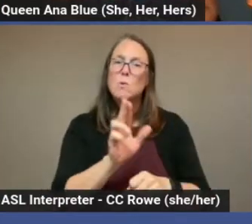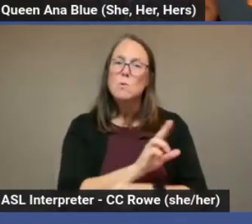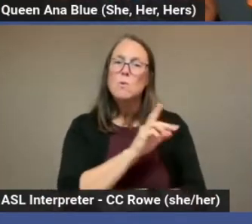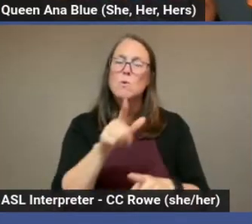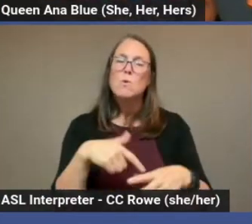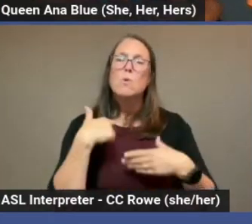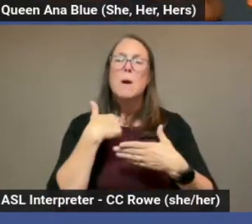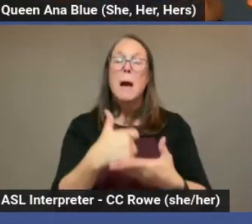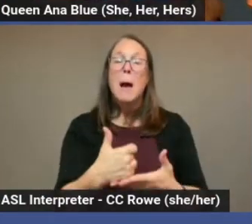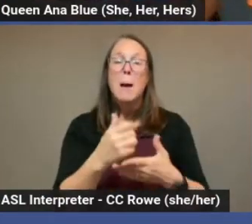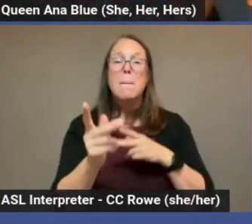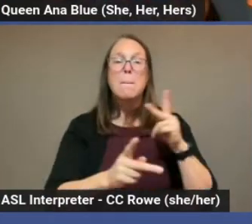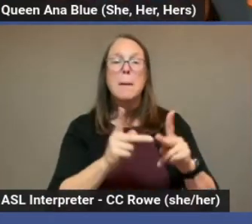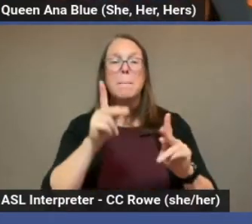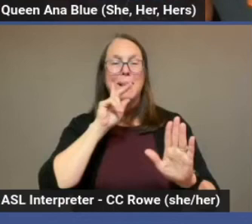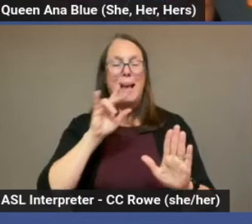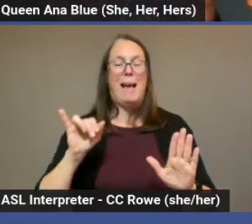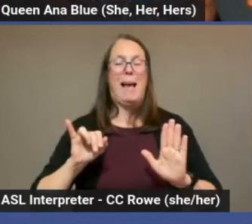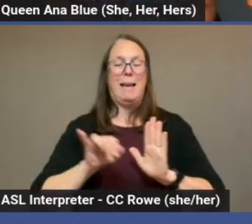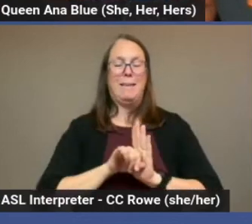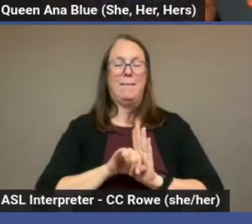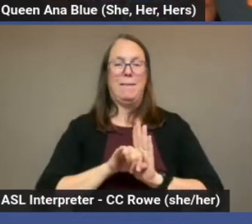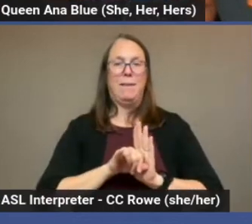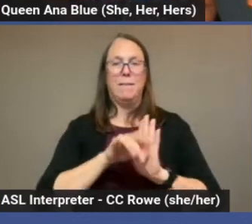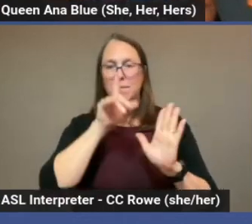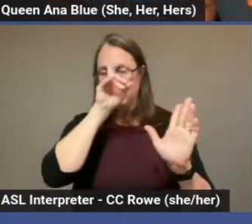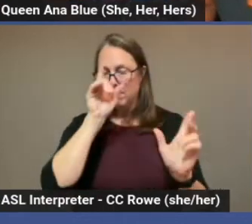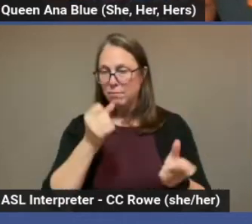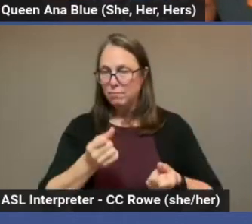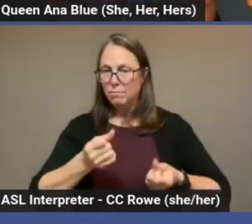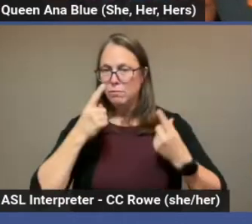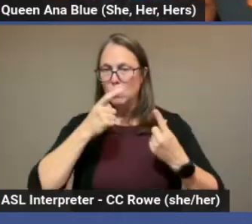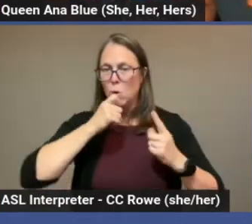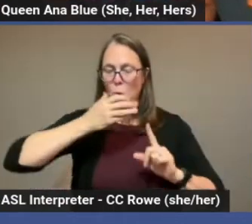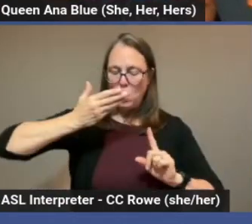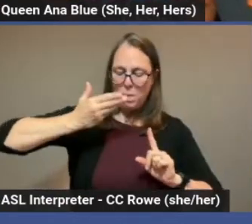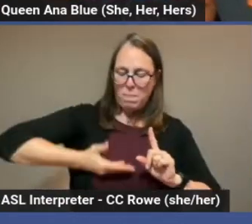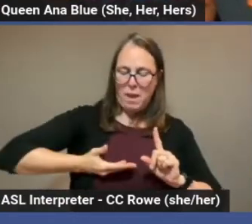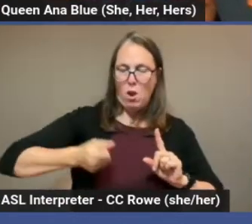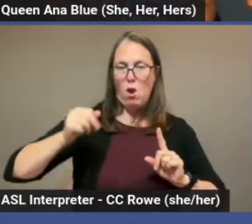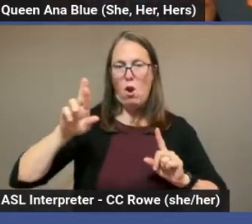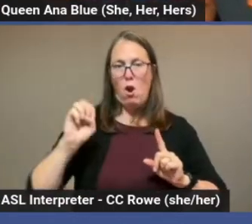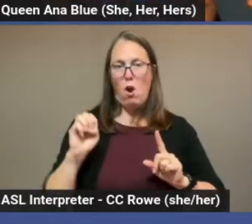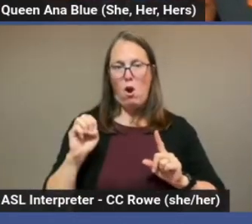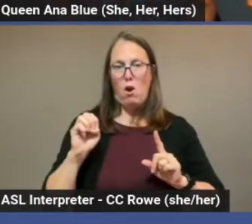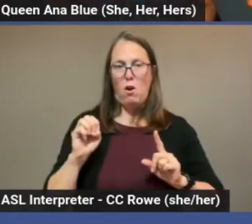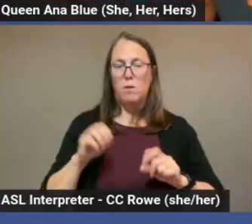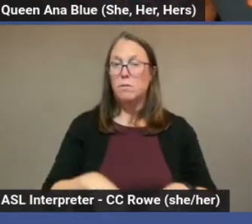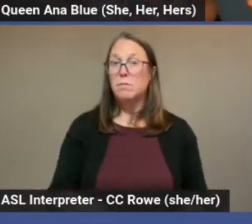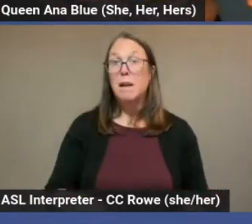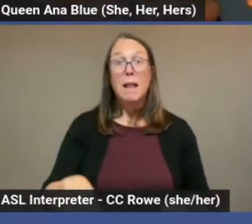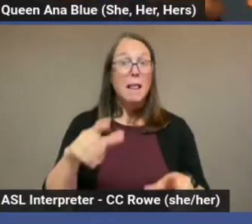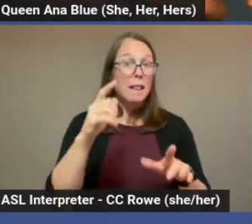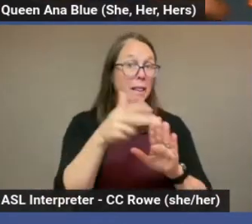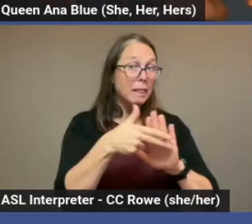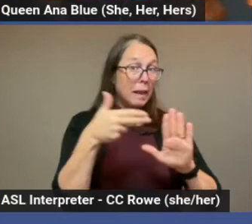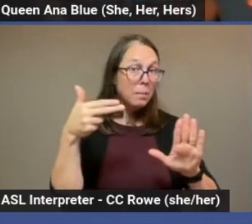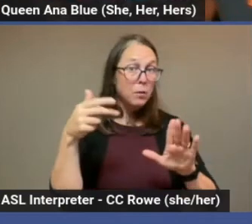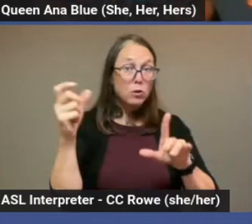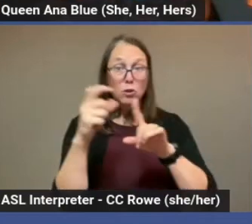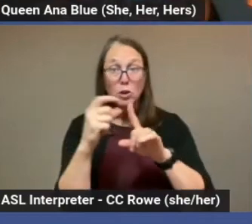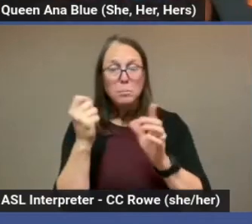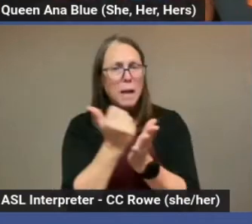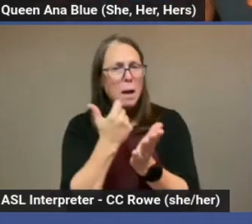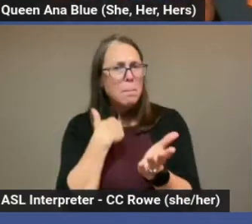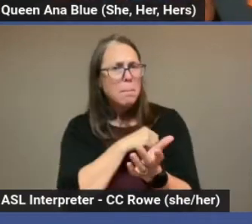people identify and understand who they are. And labels and terms help us relate to other